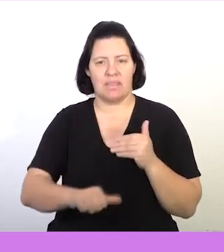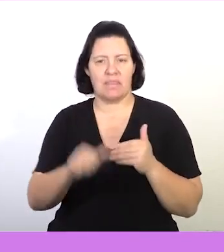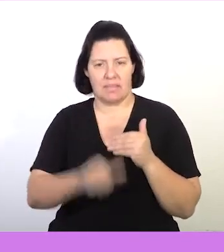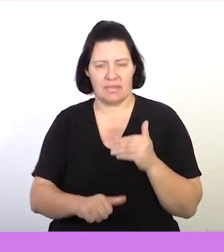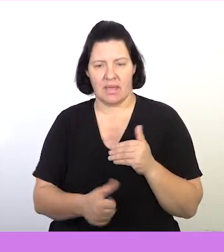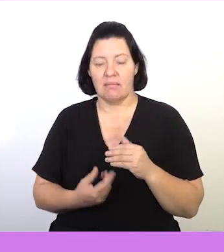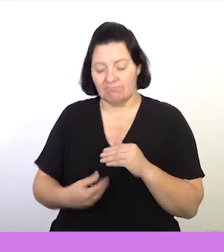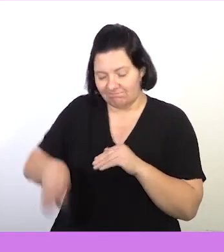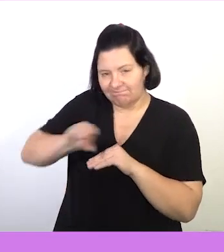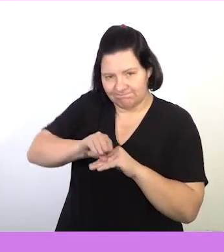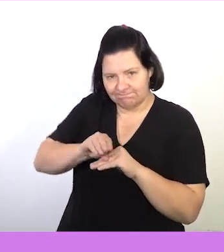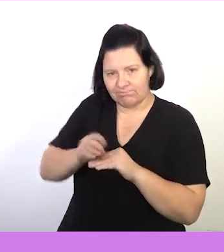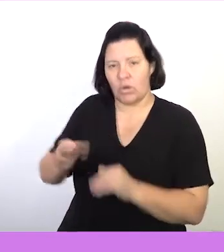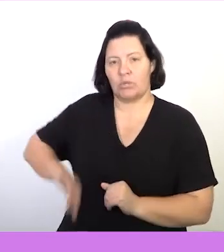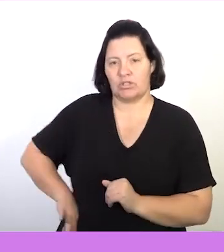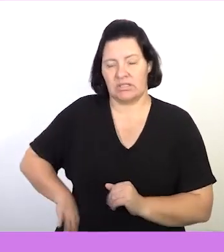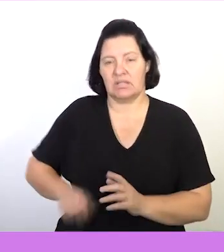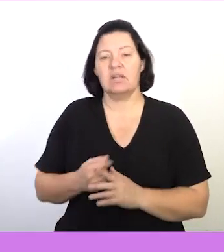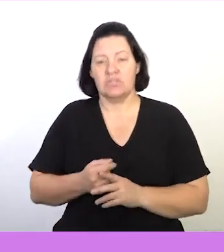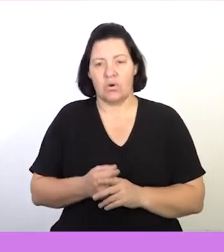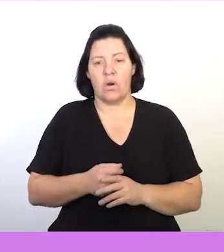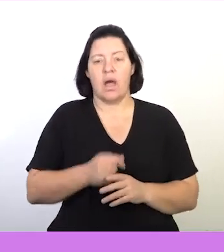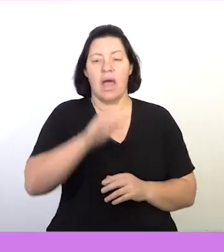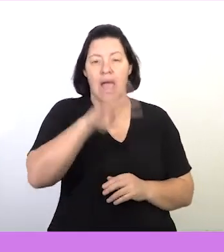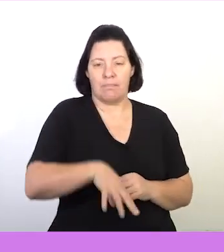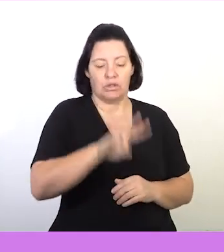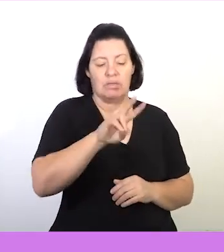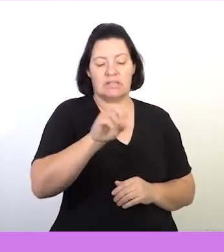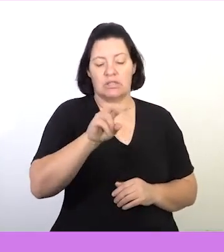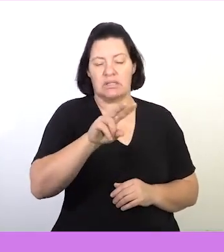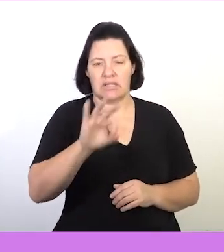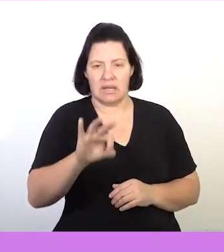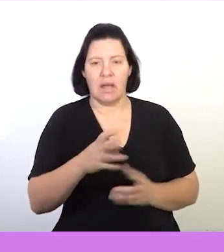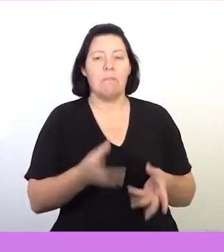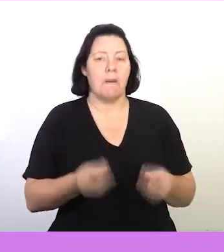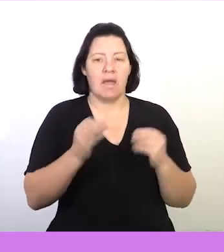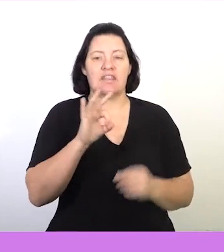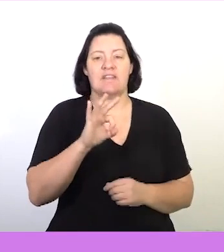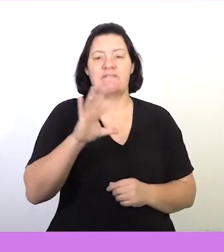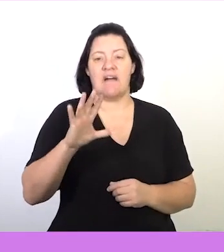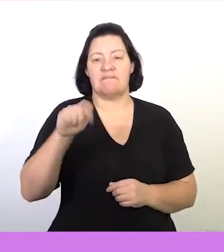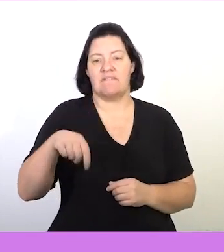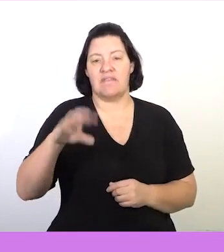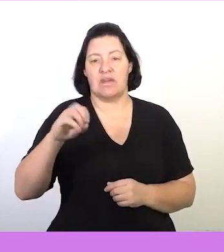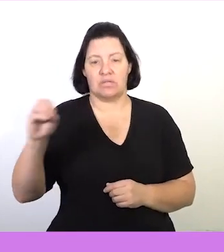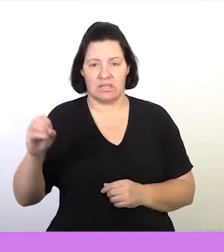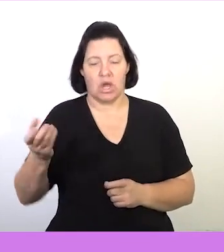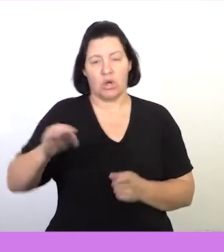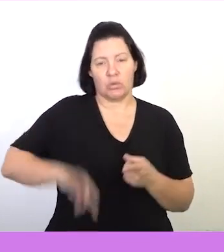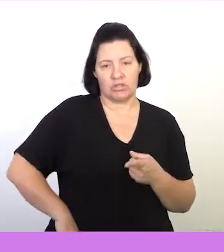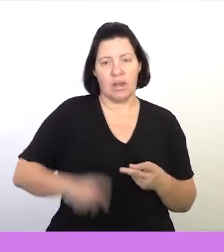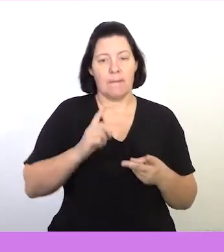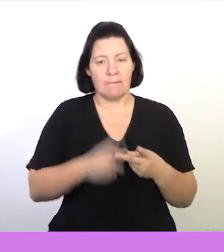month plus commission. In the month of April 2023 she is expected to make 35,000 rand in commission